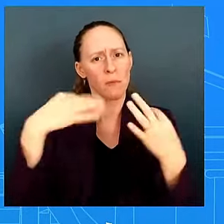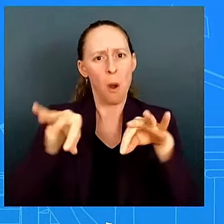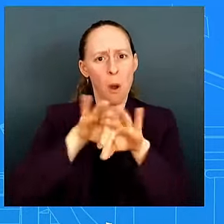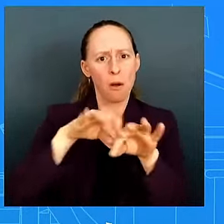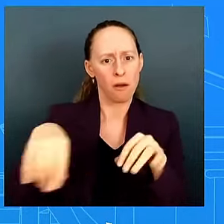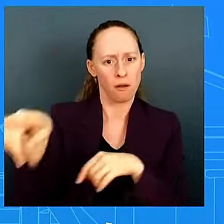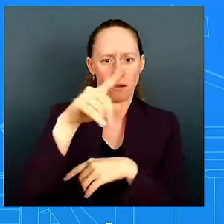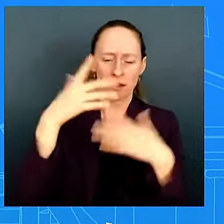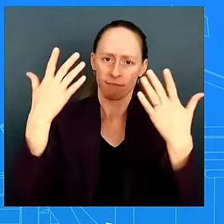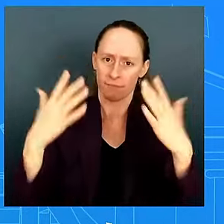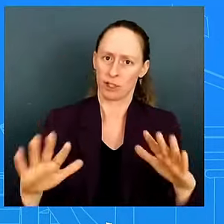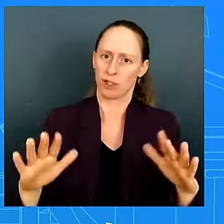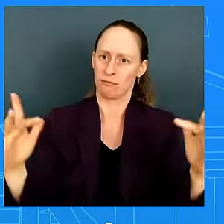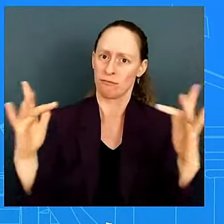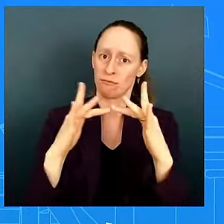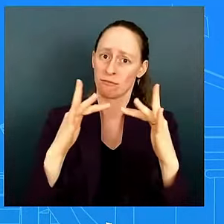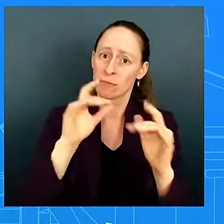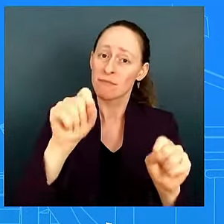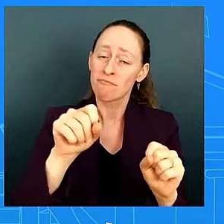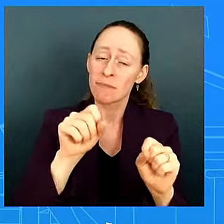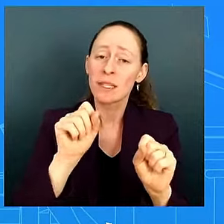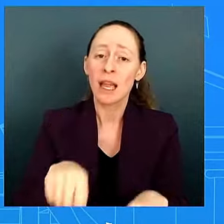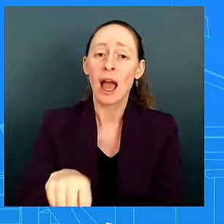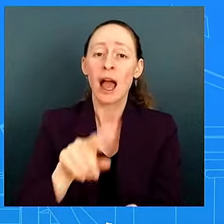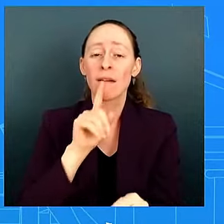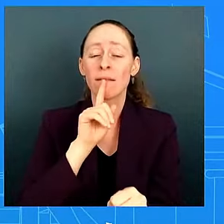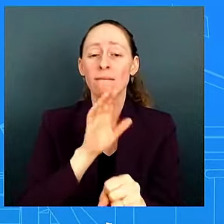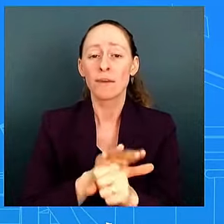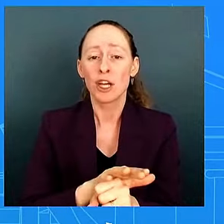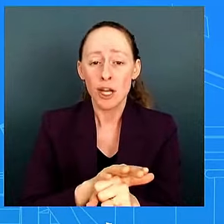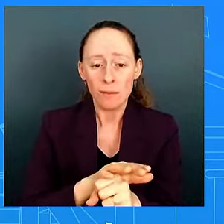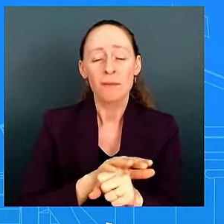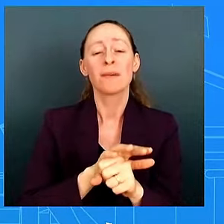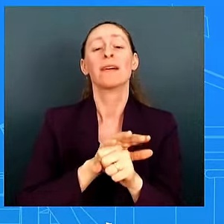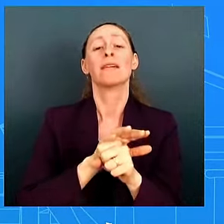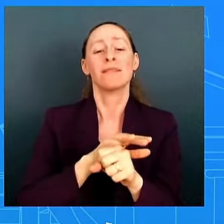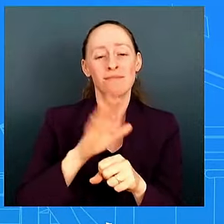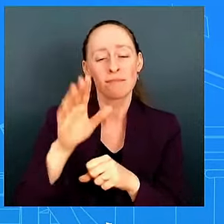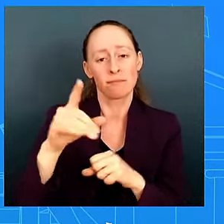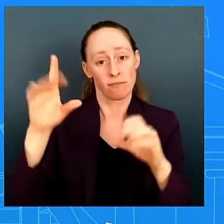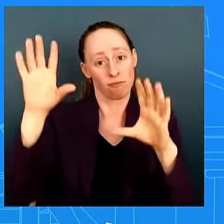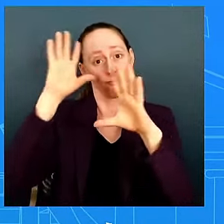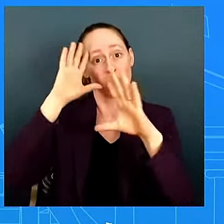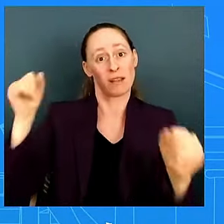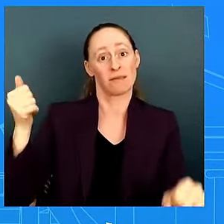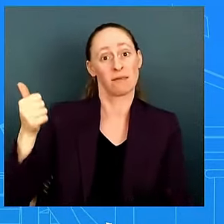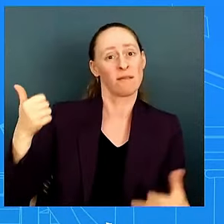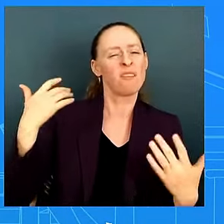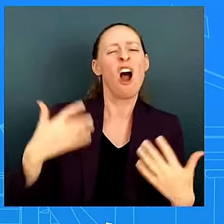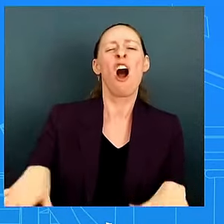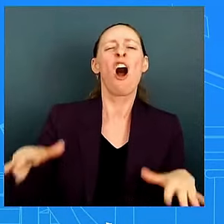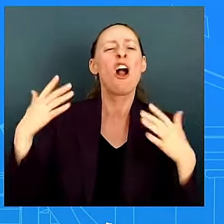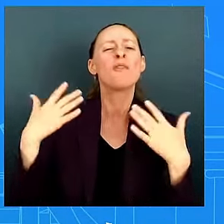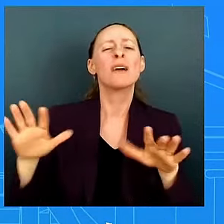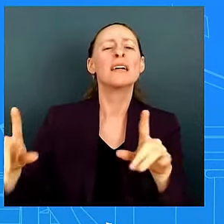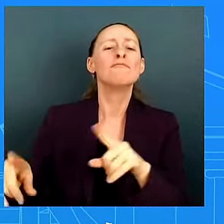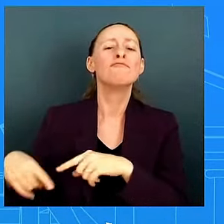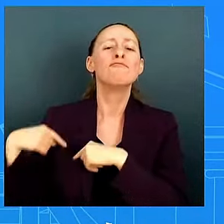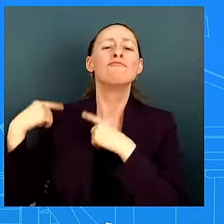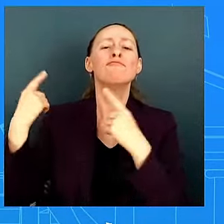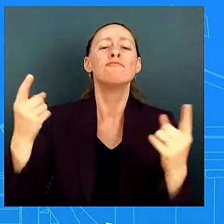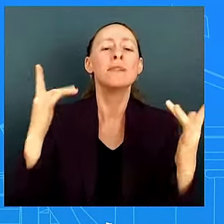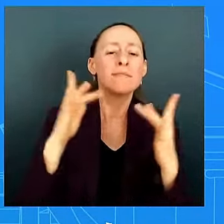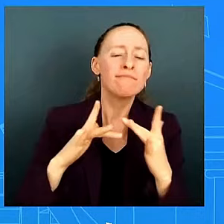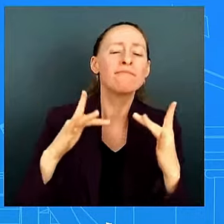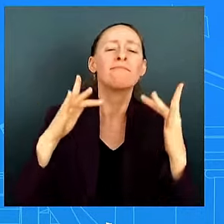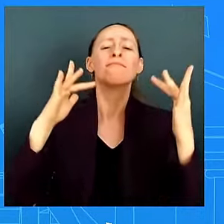there is a regular engagement with whether it's uh uh intergovernmental affairs or the